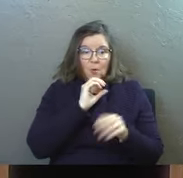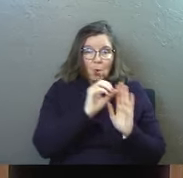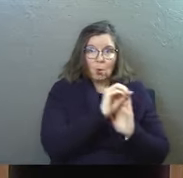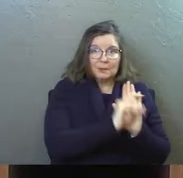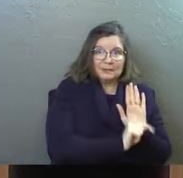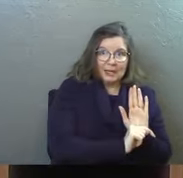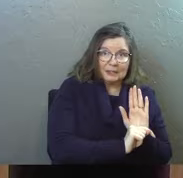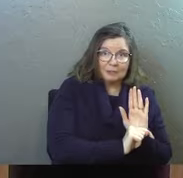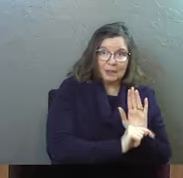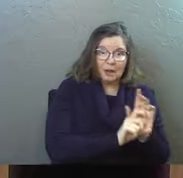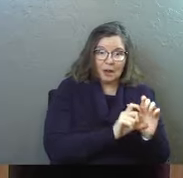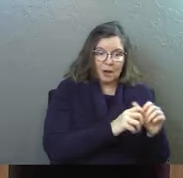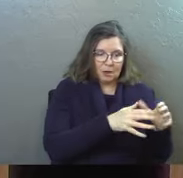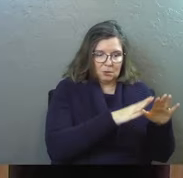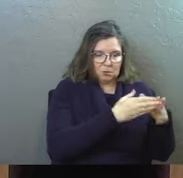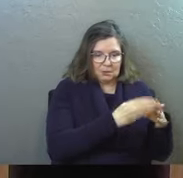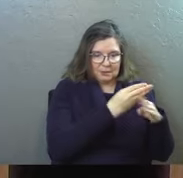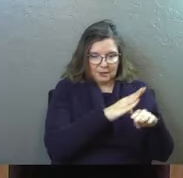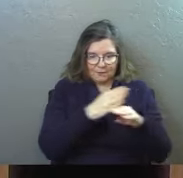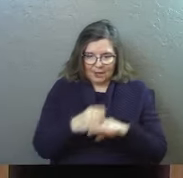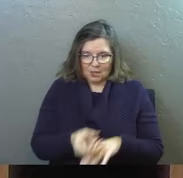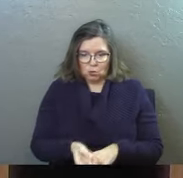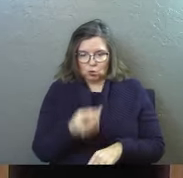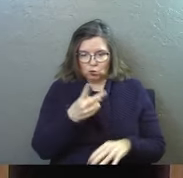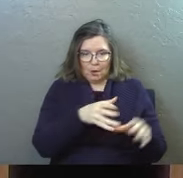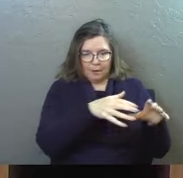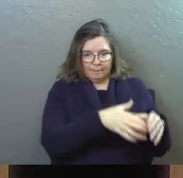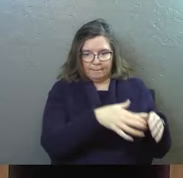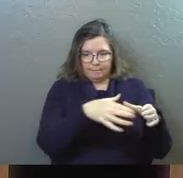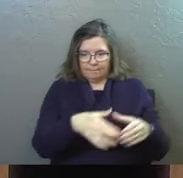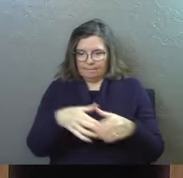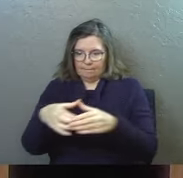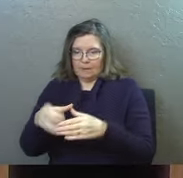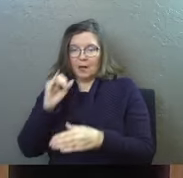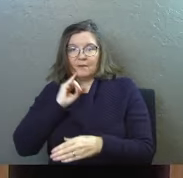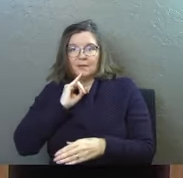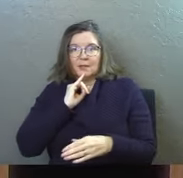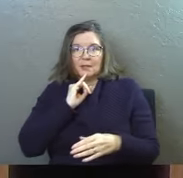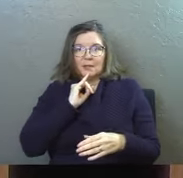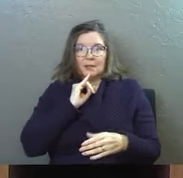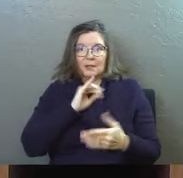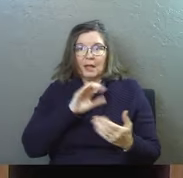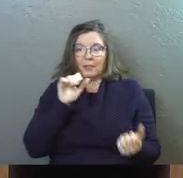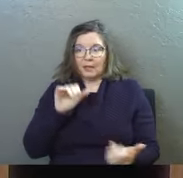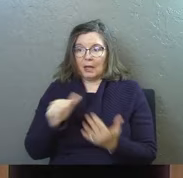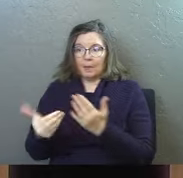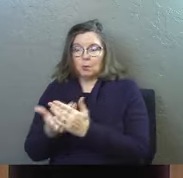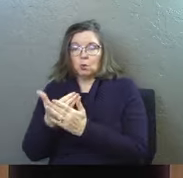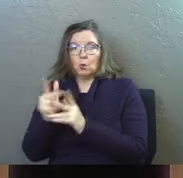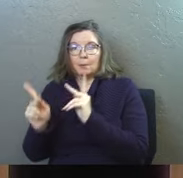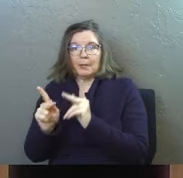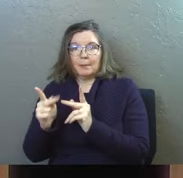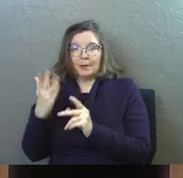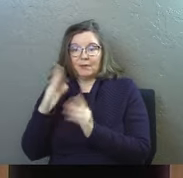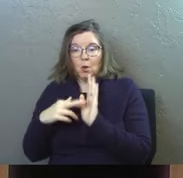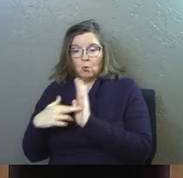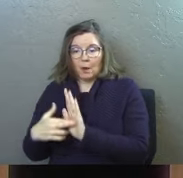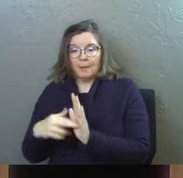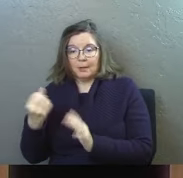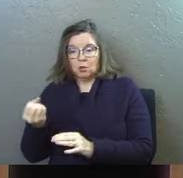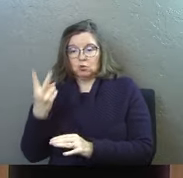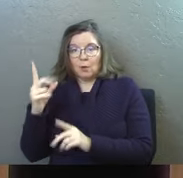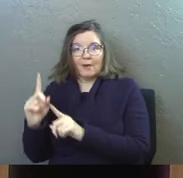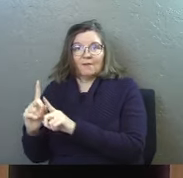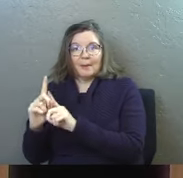Old Testament are broken into these 12 tribes of Israel and they're going to come up to the new people of God represented by the